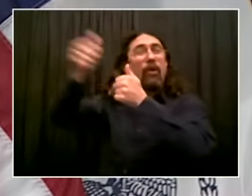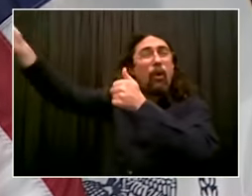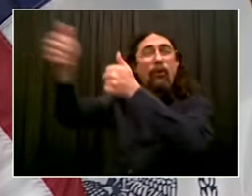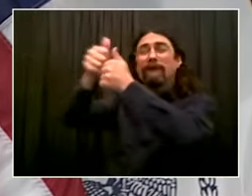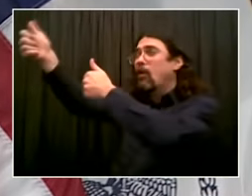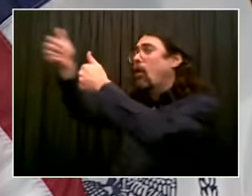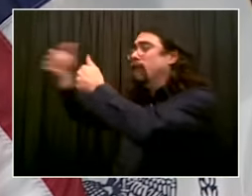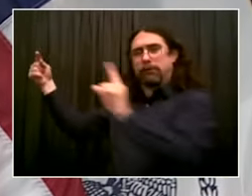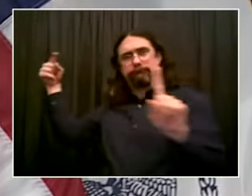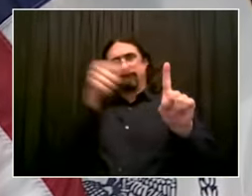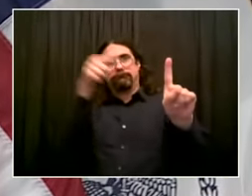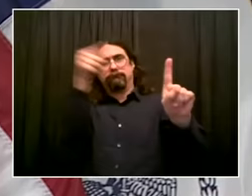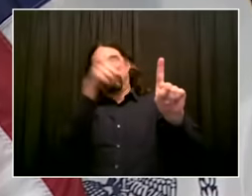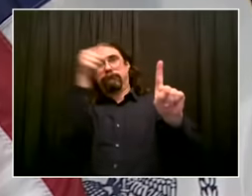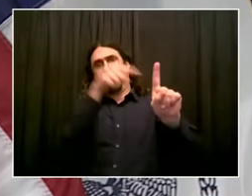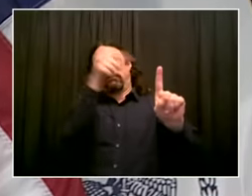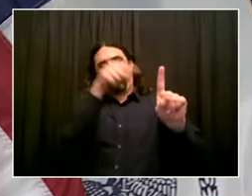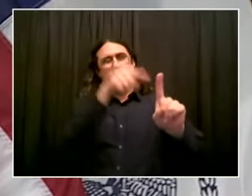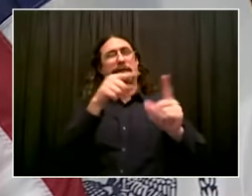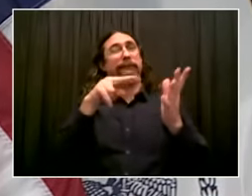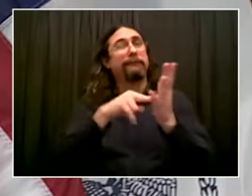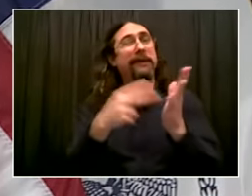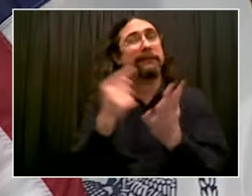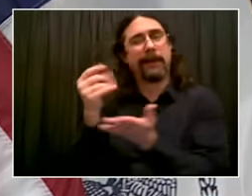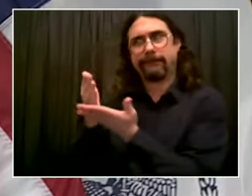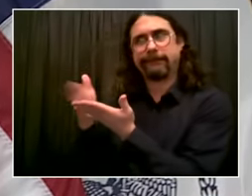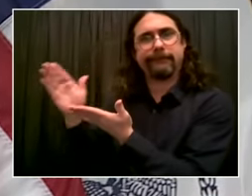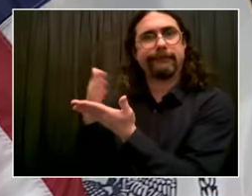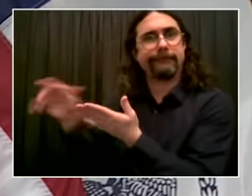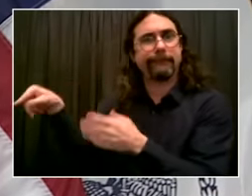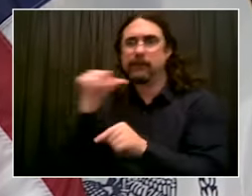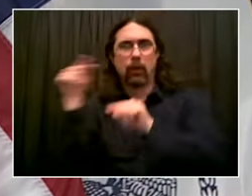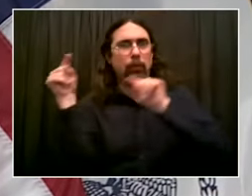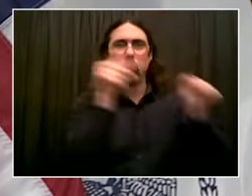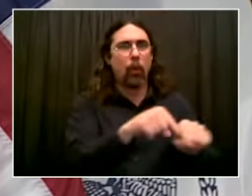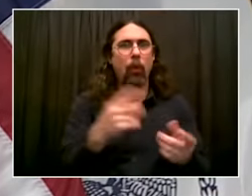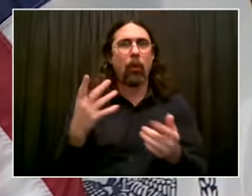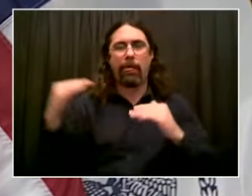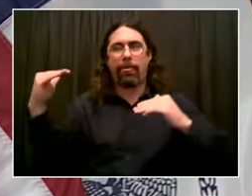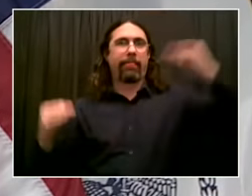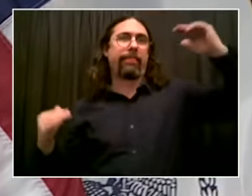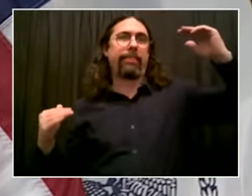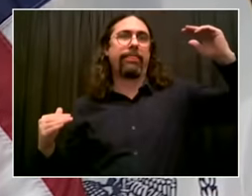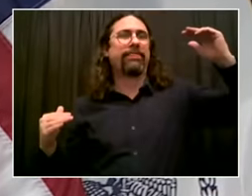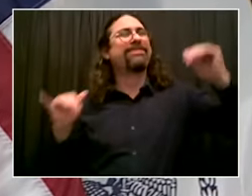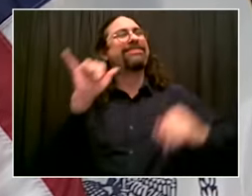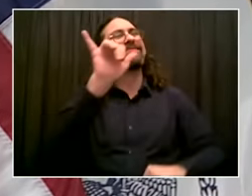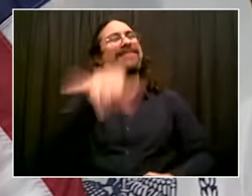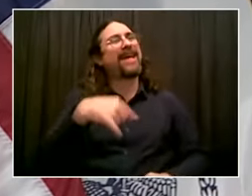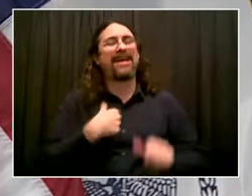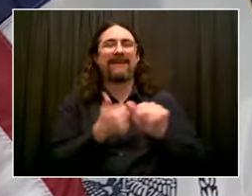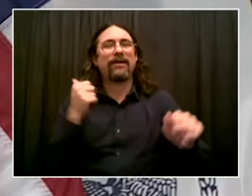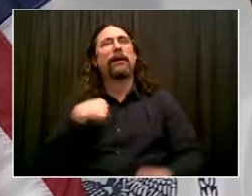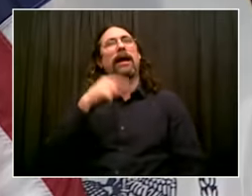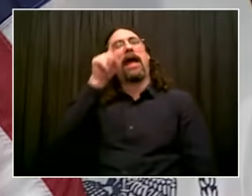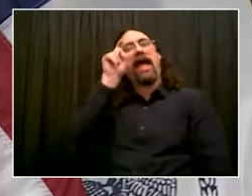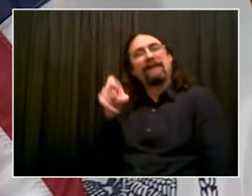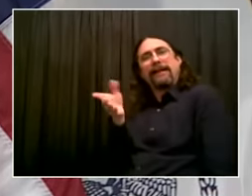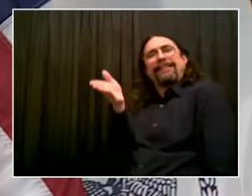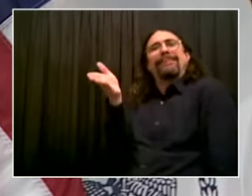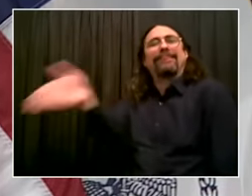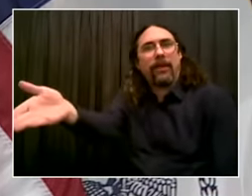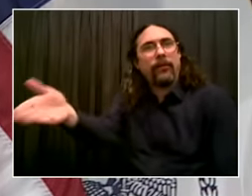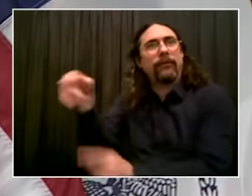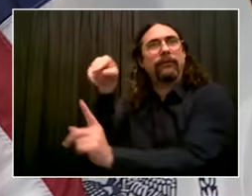helps vaccinate everyone in the tri-state area, but I want to be honest about what's happening here. The state has not made the kind of